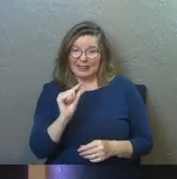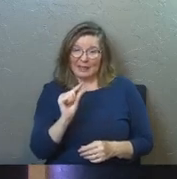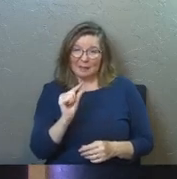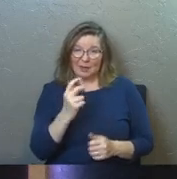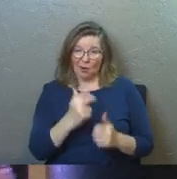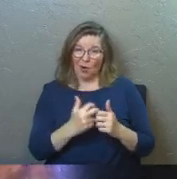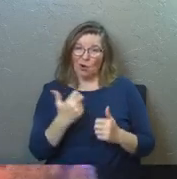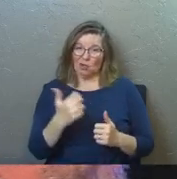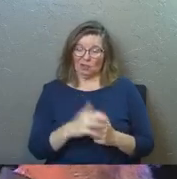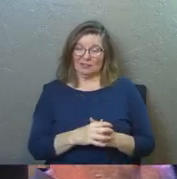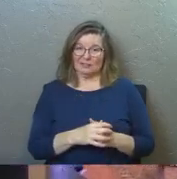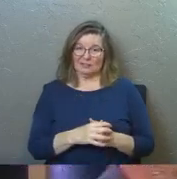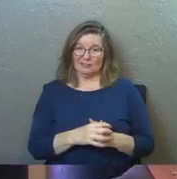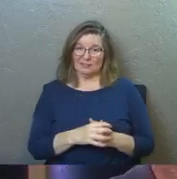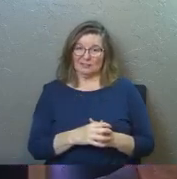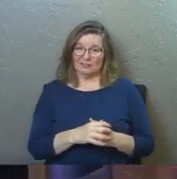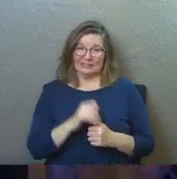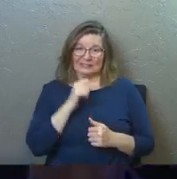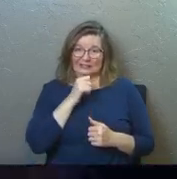little bit harder.